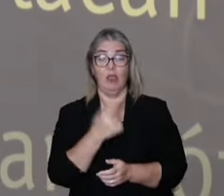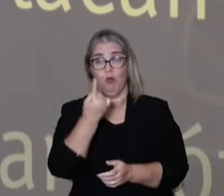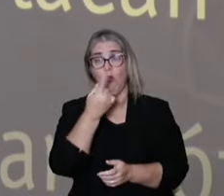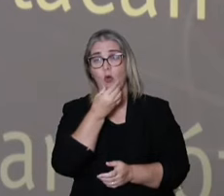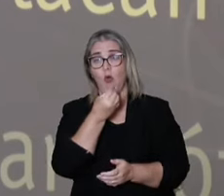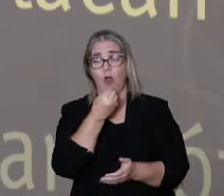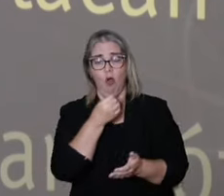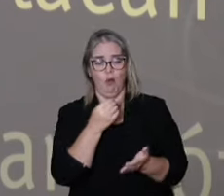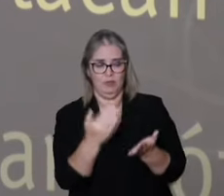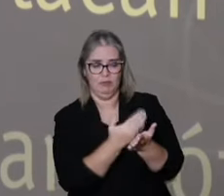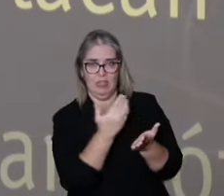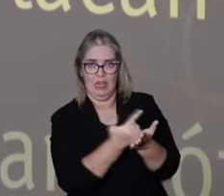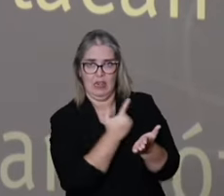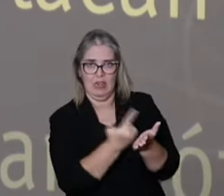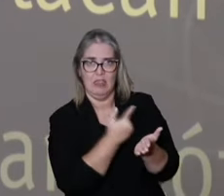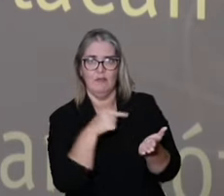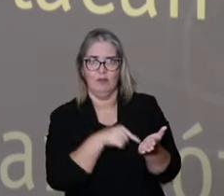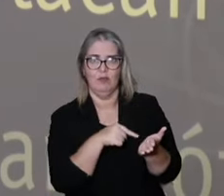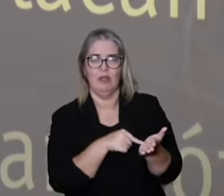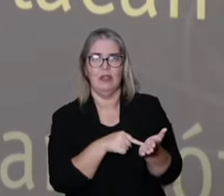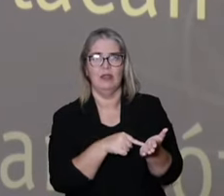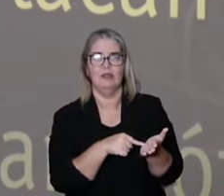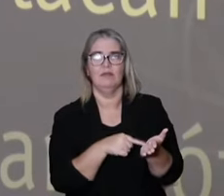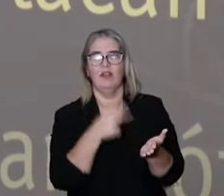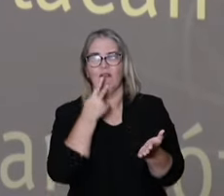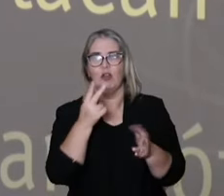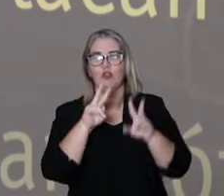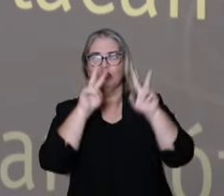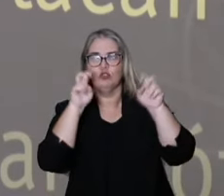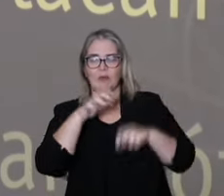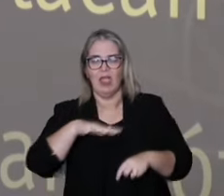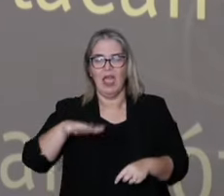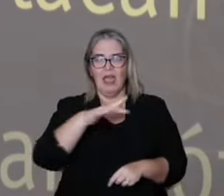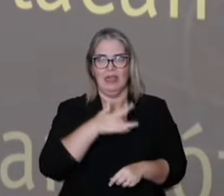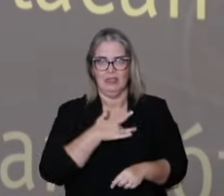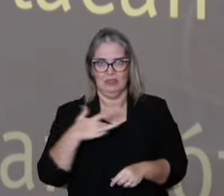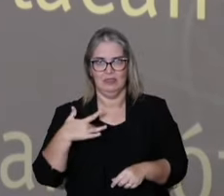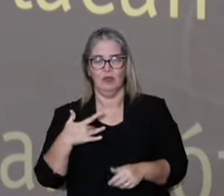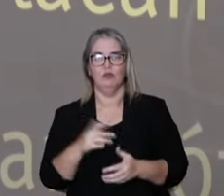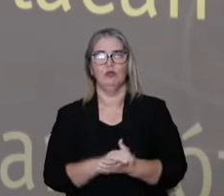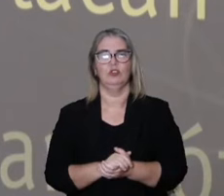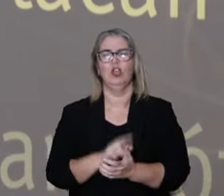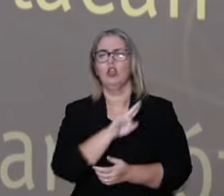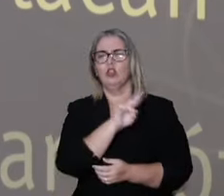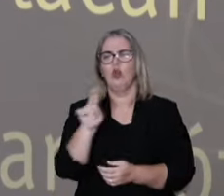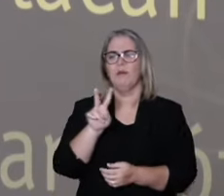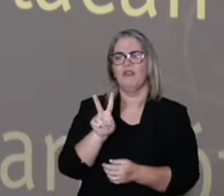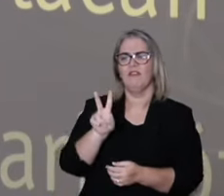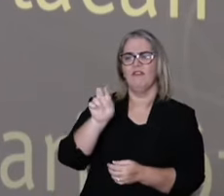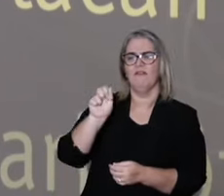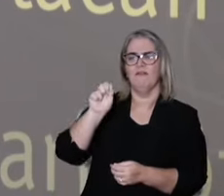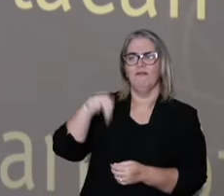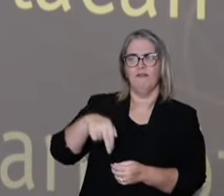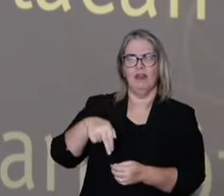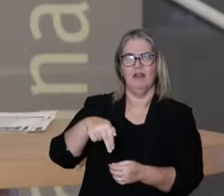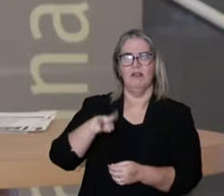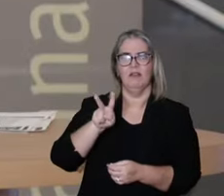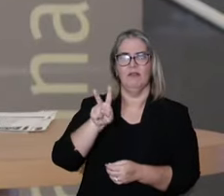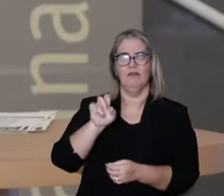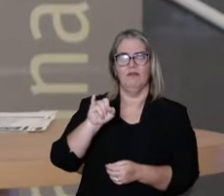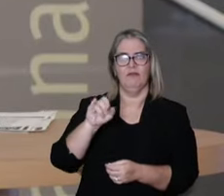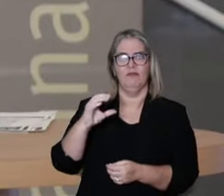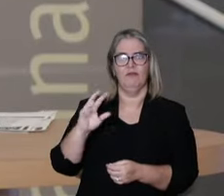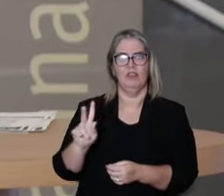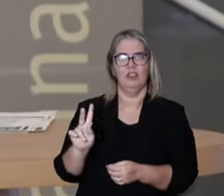So a thinker wrote the expropriation of the health, his name is Ivan Elite,